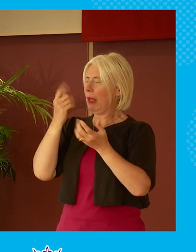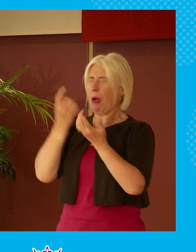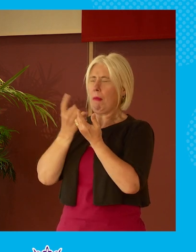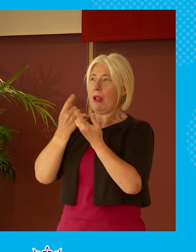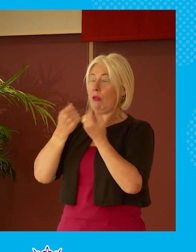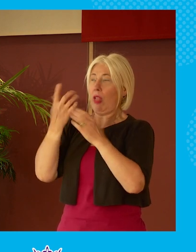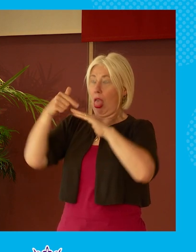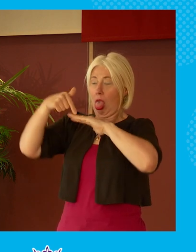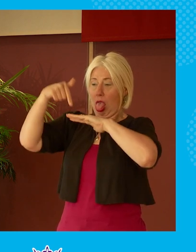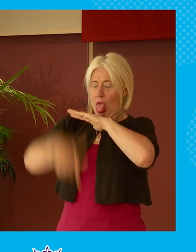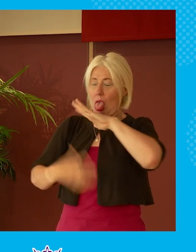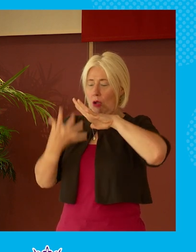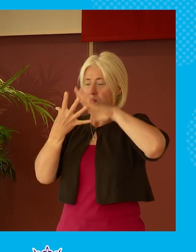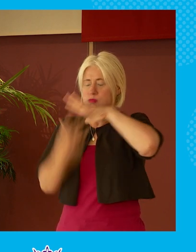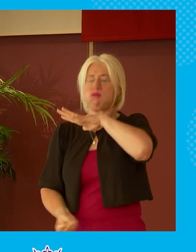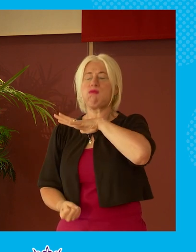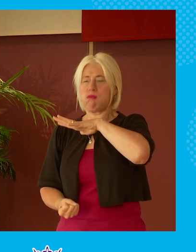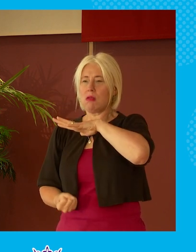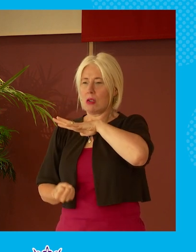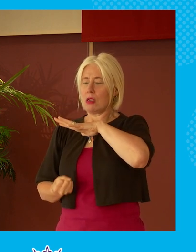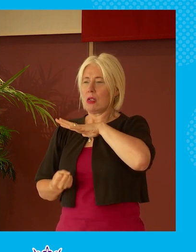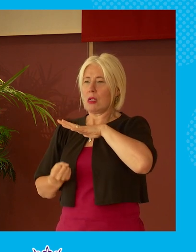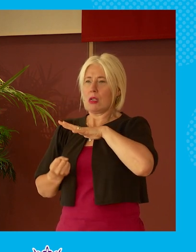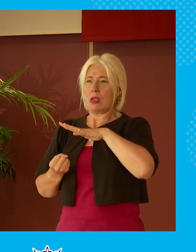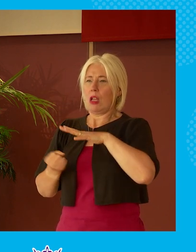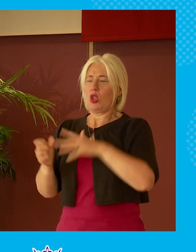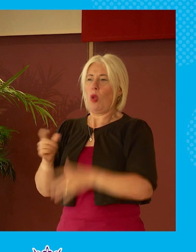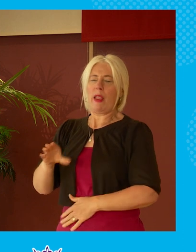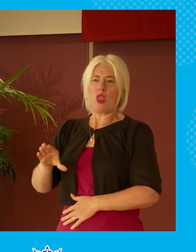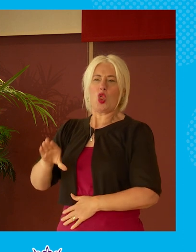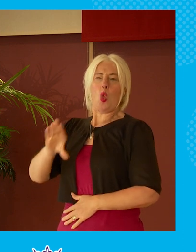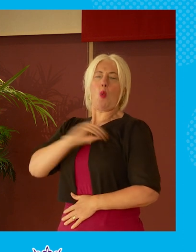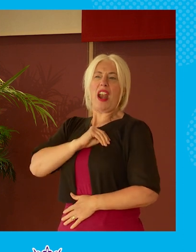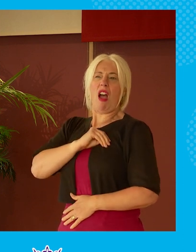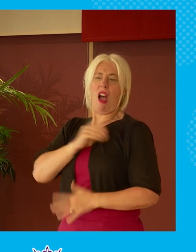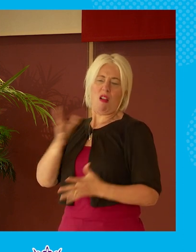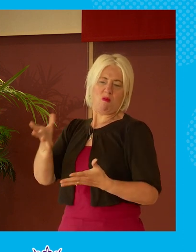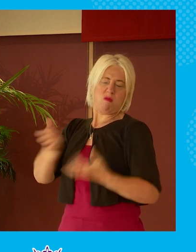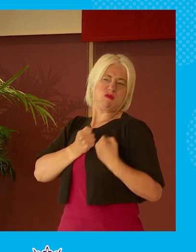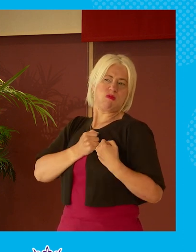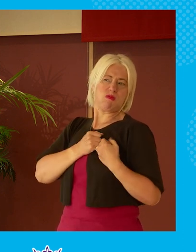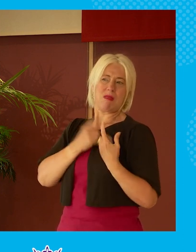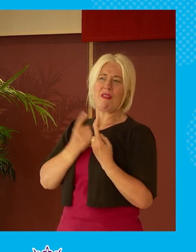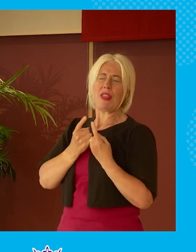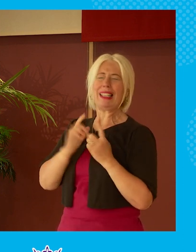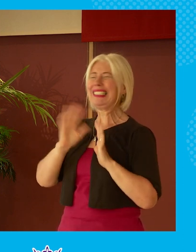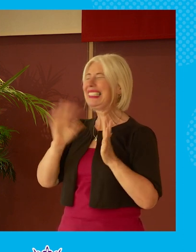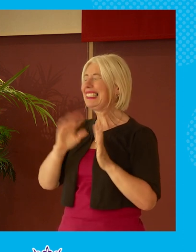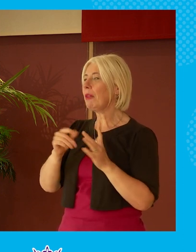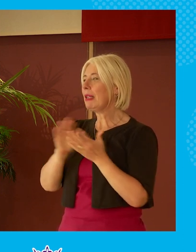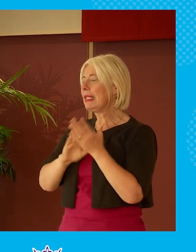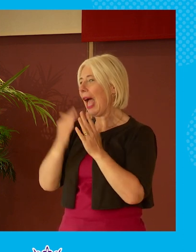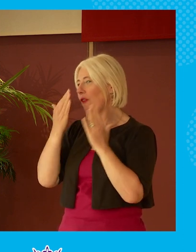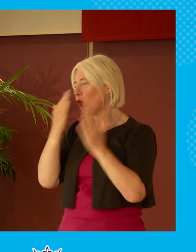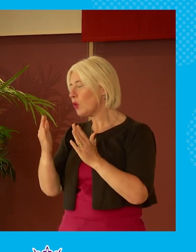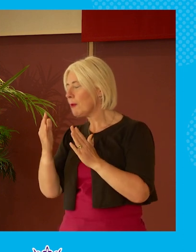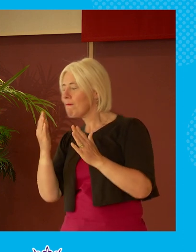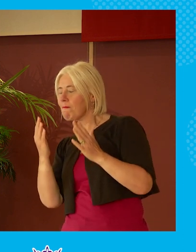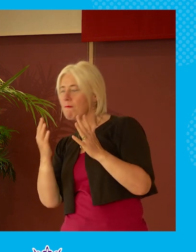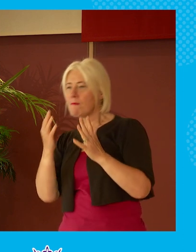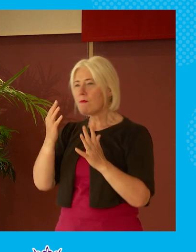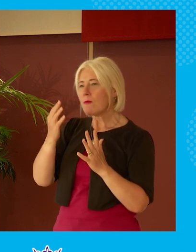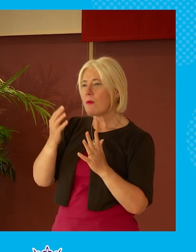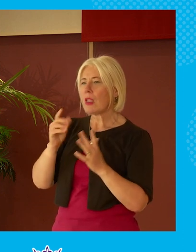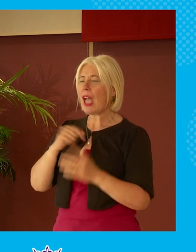making about um it not being a case of winner takes all that actually there needs to be some accommodation of those who may have not necessarily